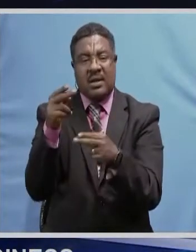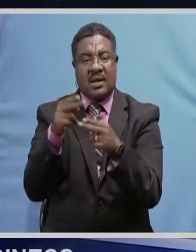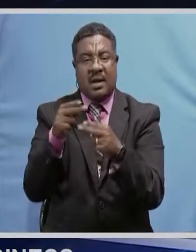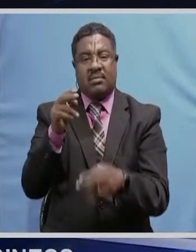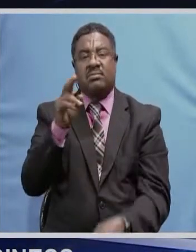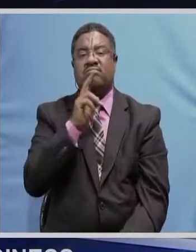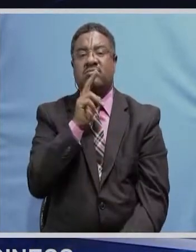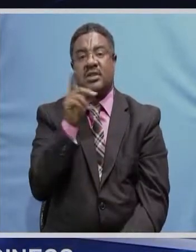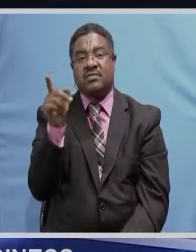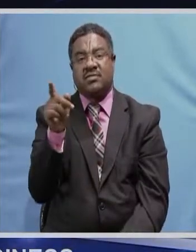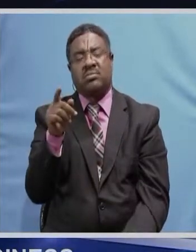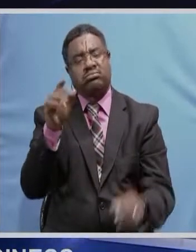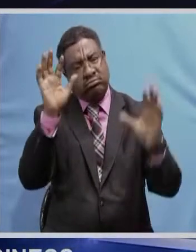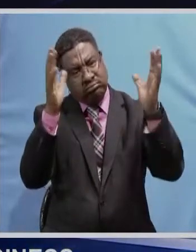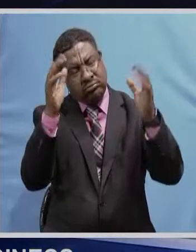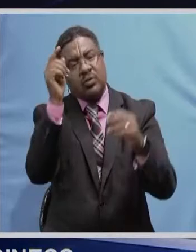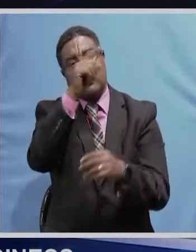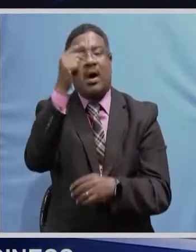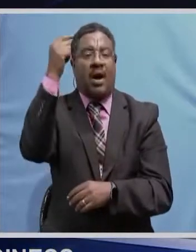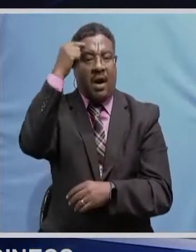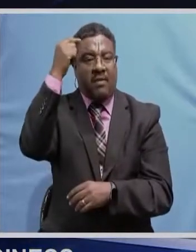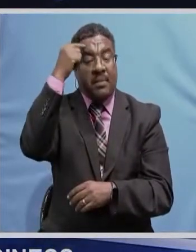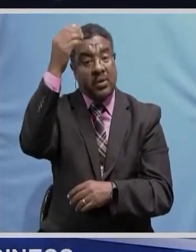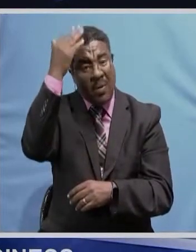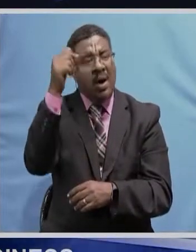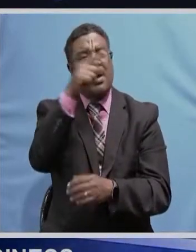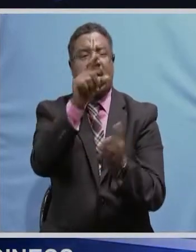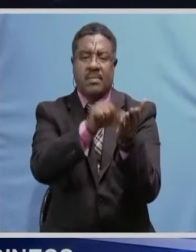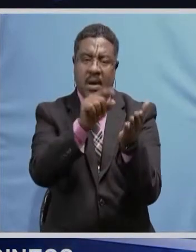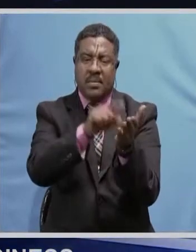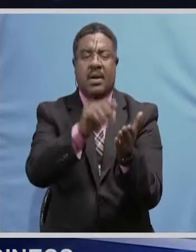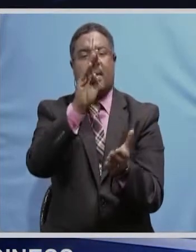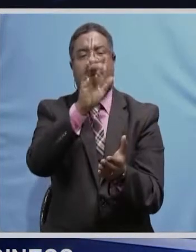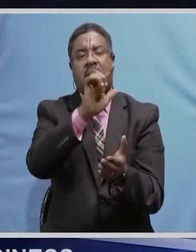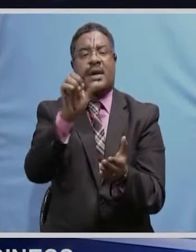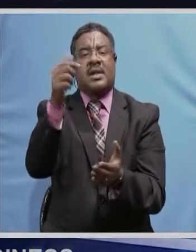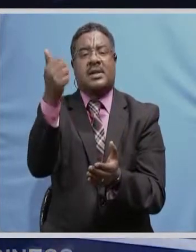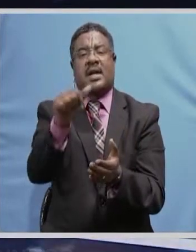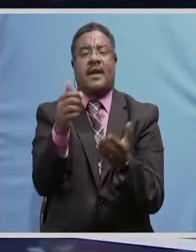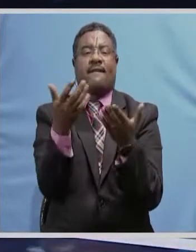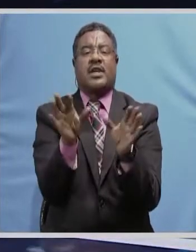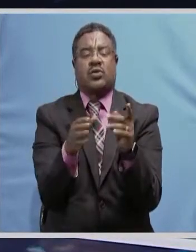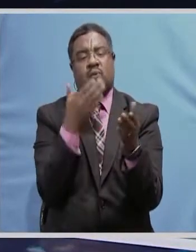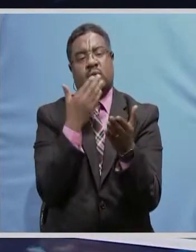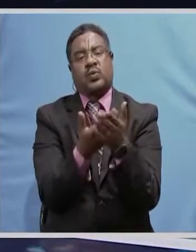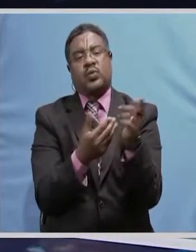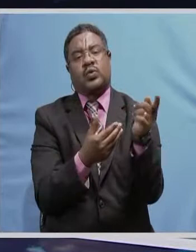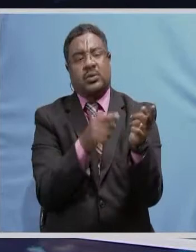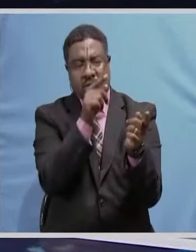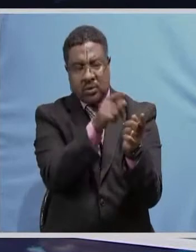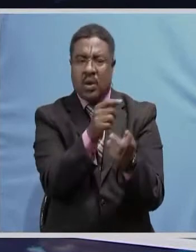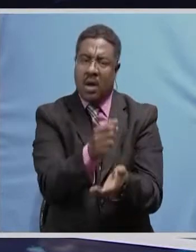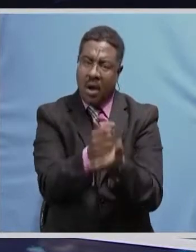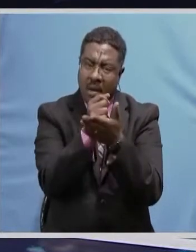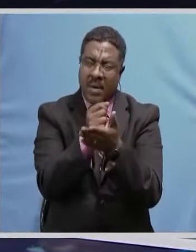has commended government for publicizing the Constitution Amendment Bill No. 10 of 2019, adding that this will help to address